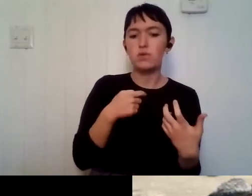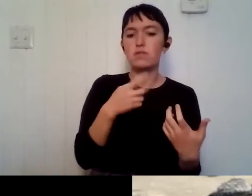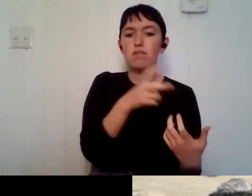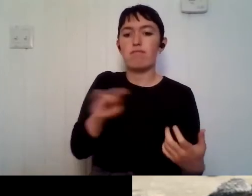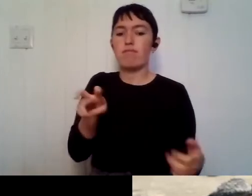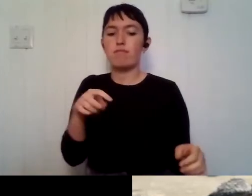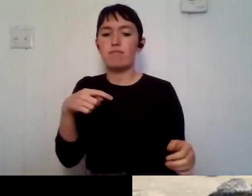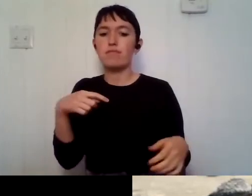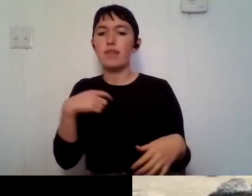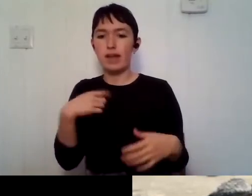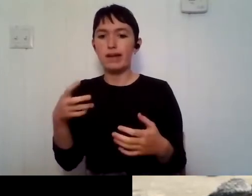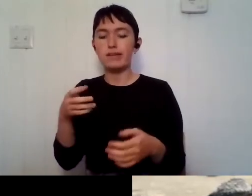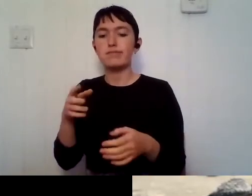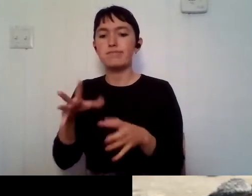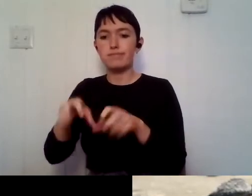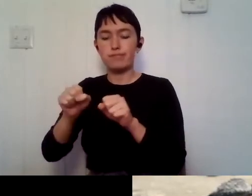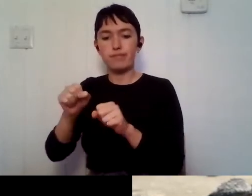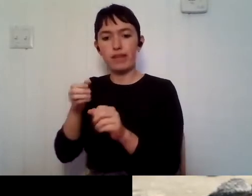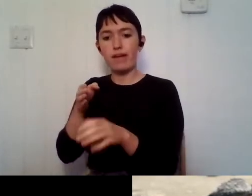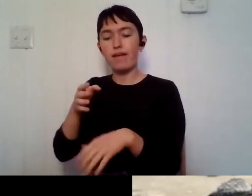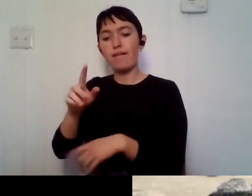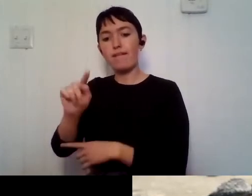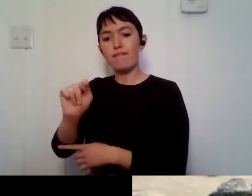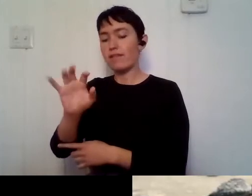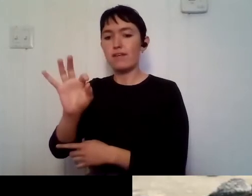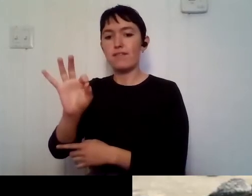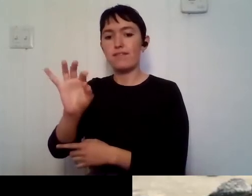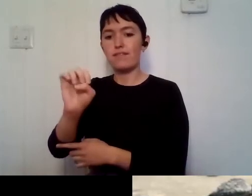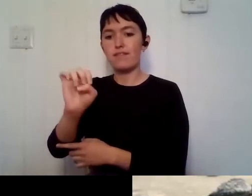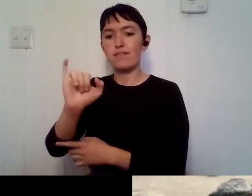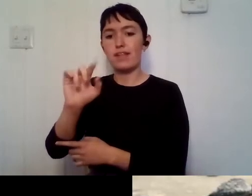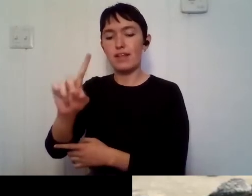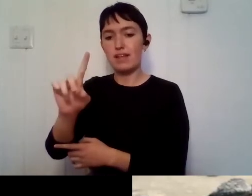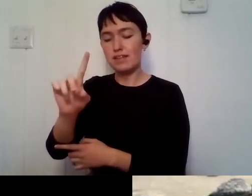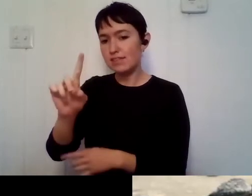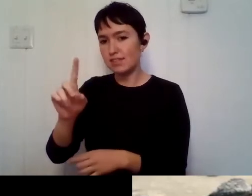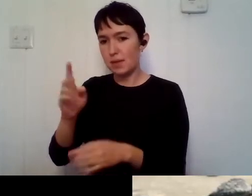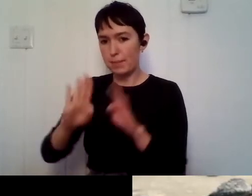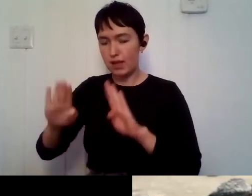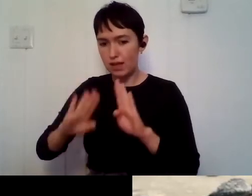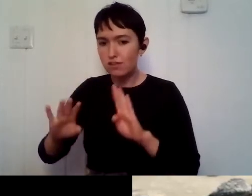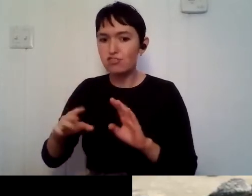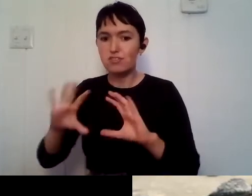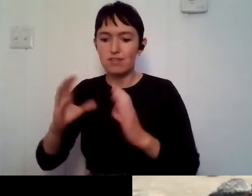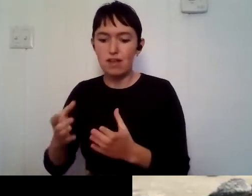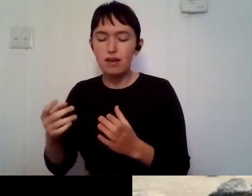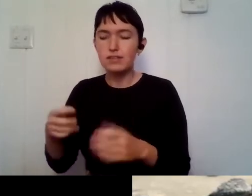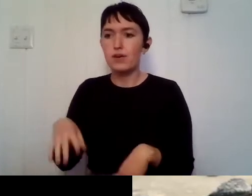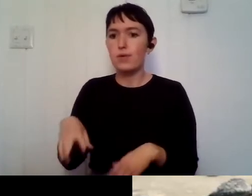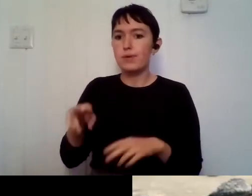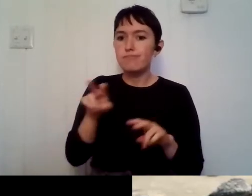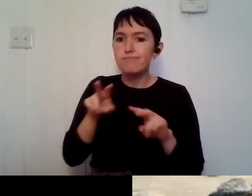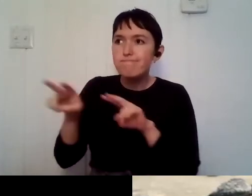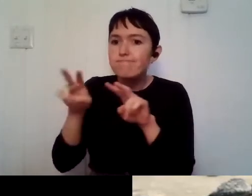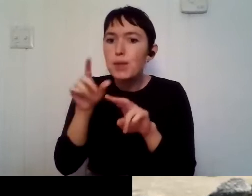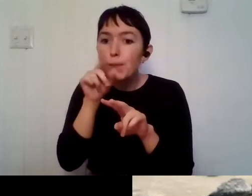um, called ornithology, which is the study of birds. And we were outside every class period. I'm looking at birds and